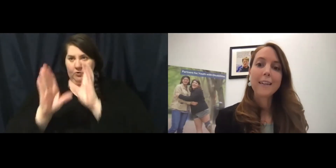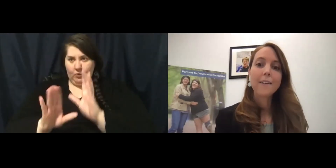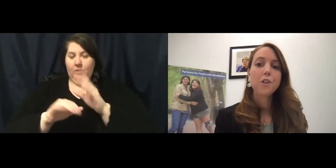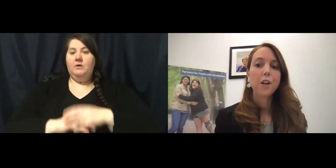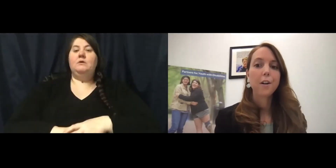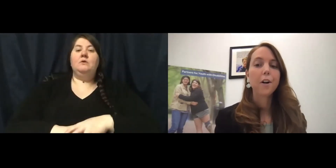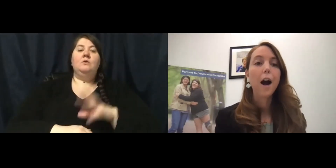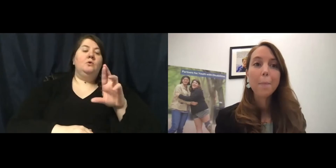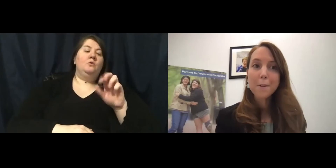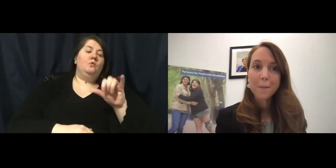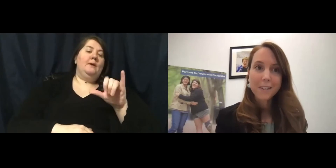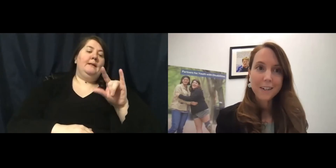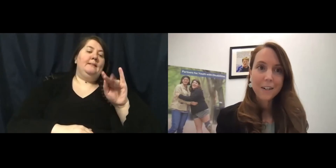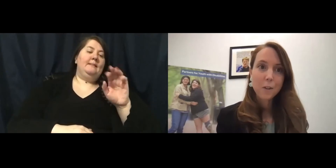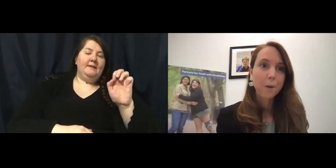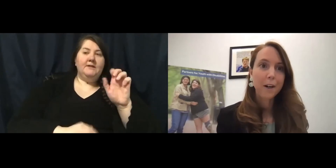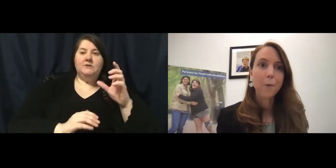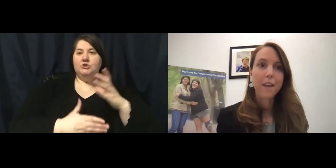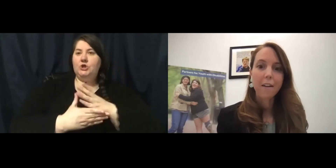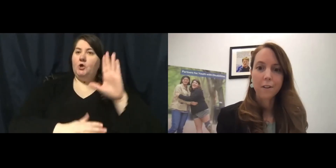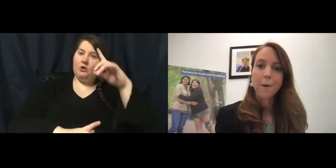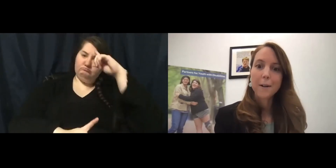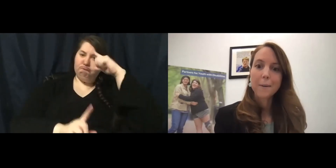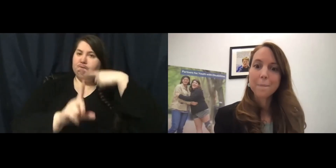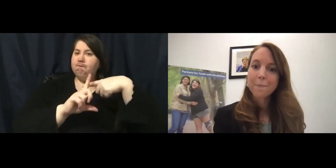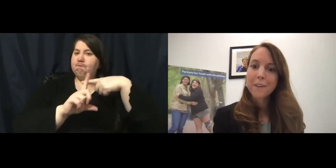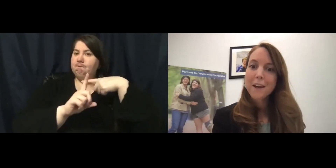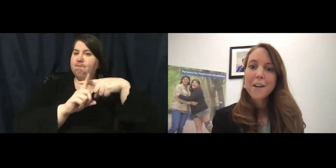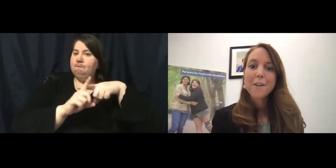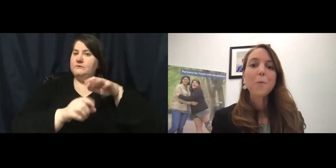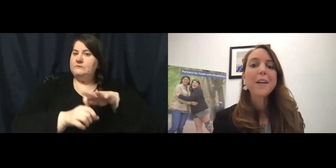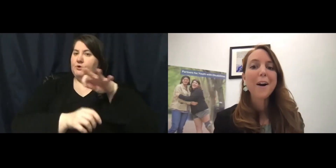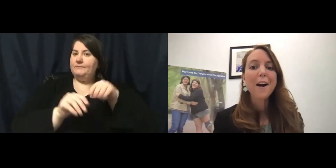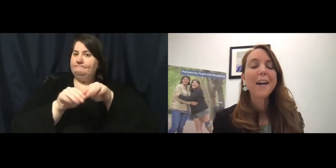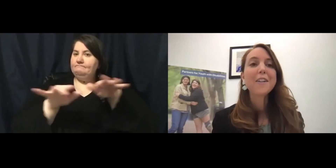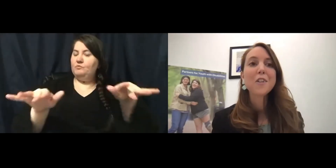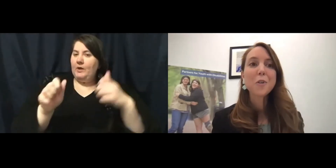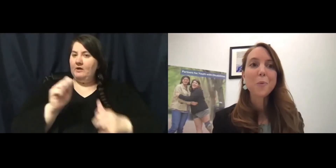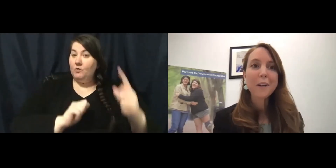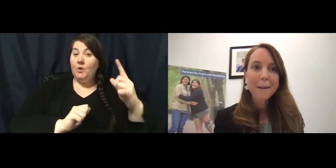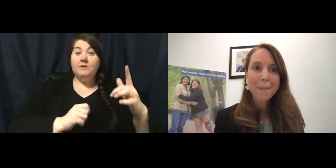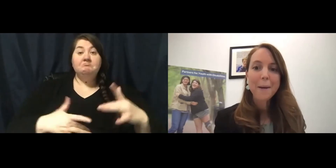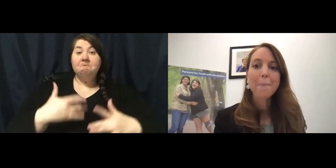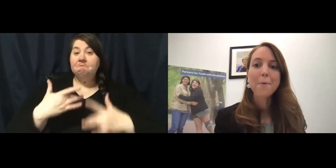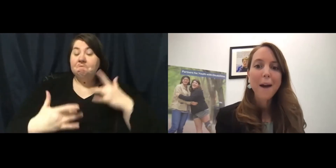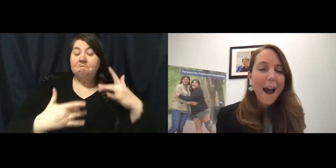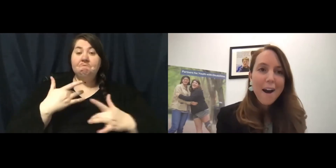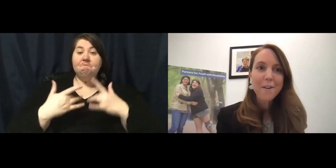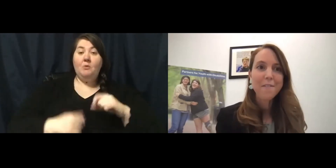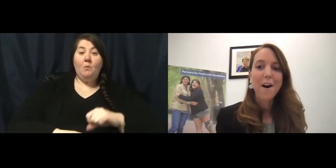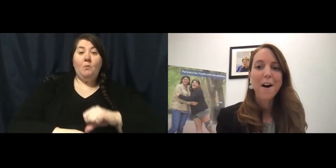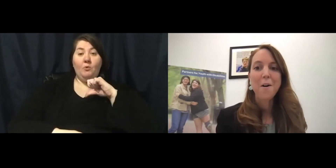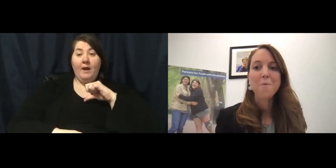Raylene shared her optimistic spirit with everyone. We are extremely proud